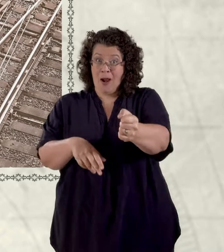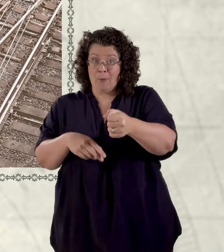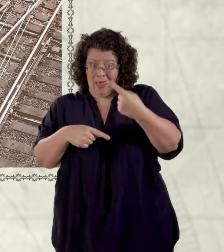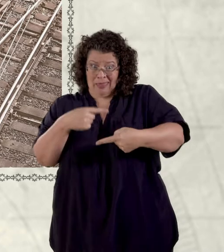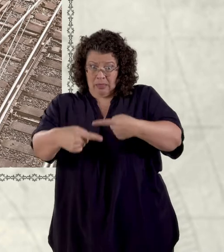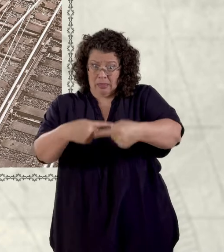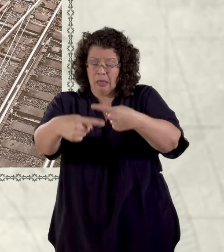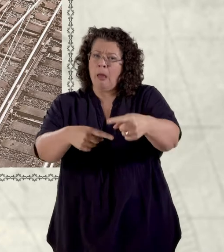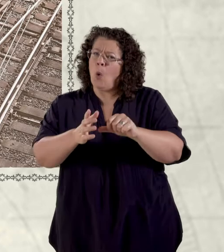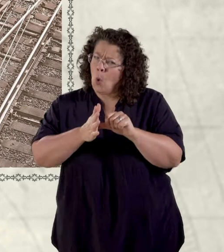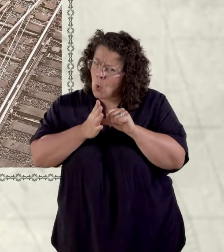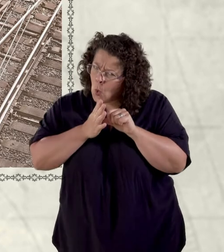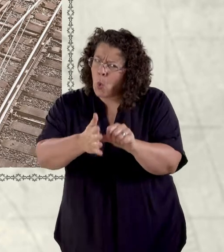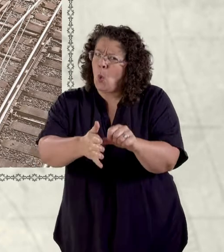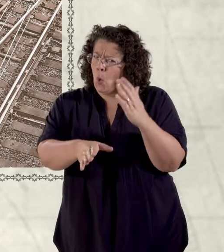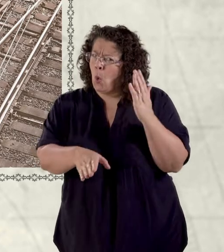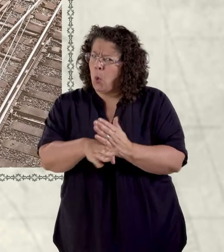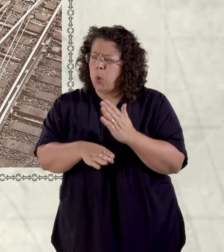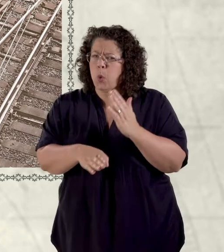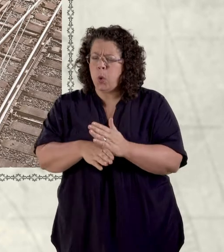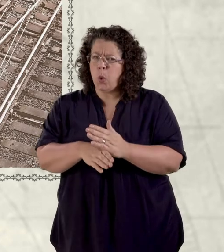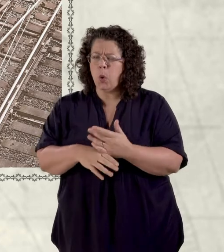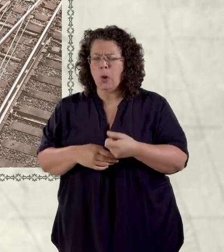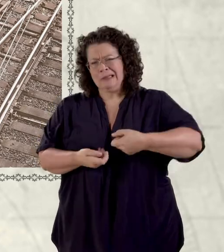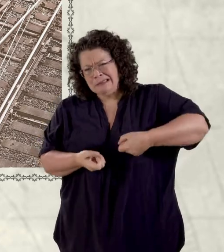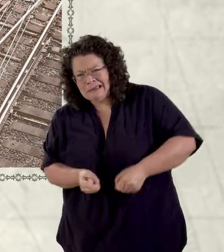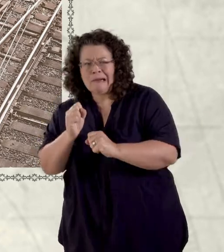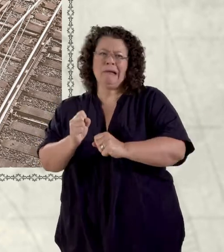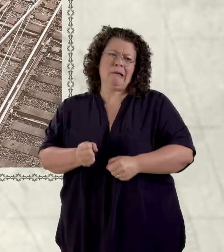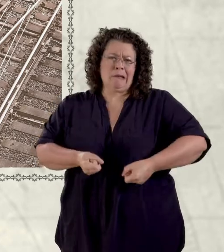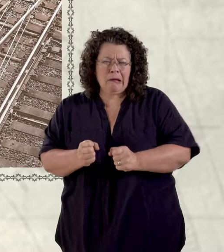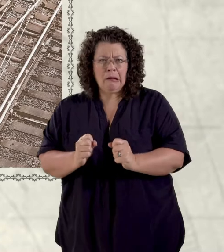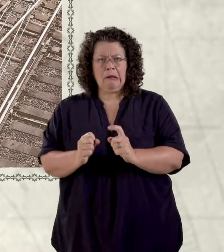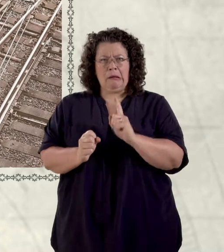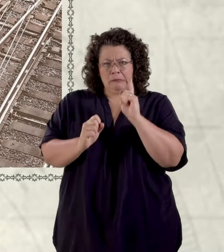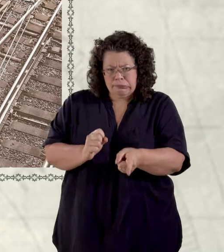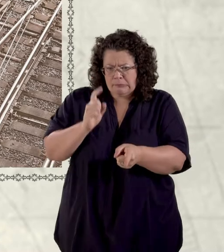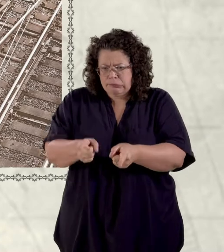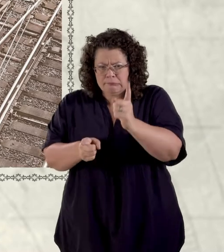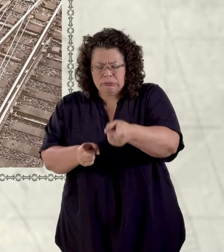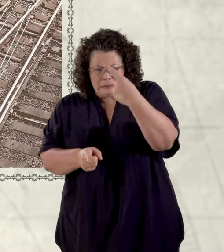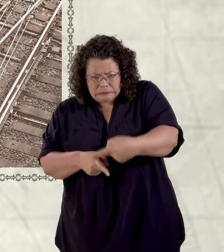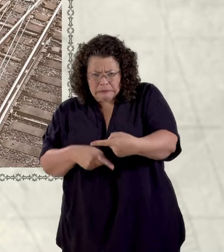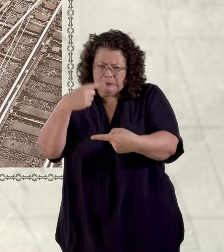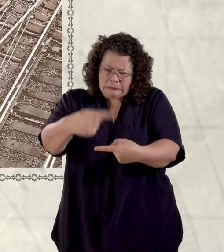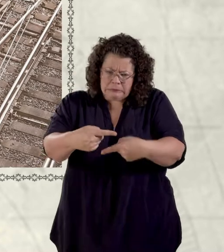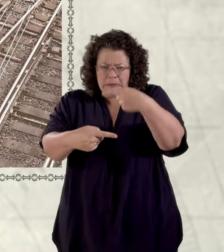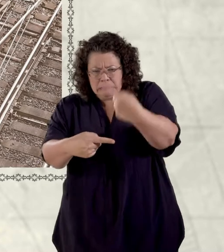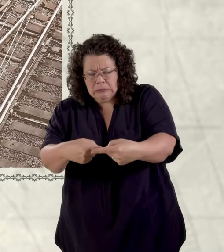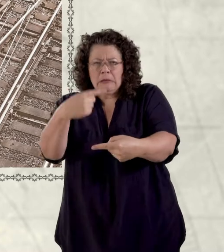of very hard work dig shift cut pull